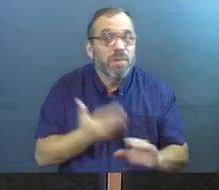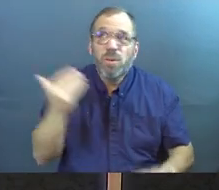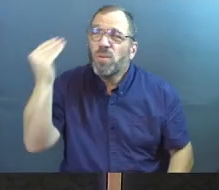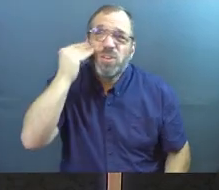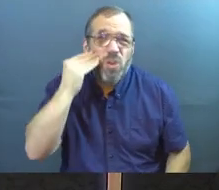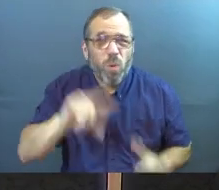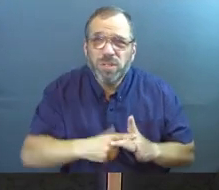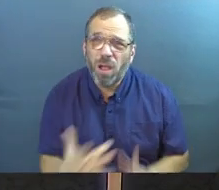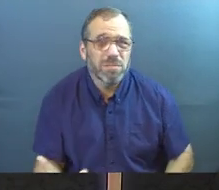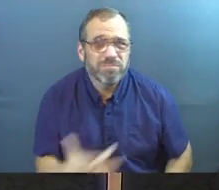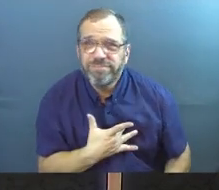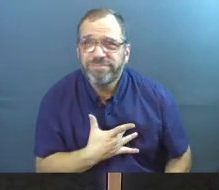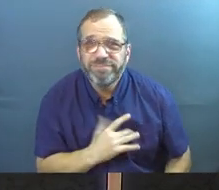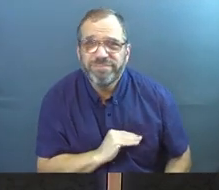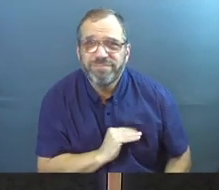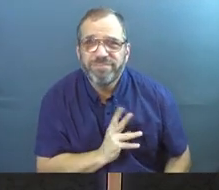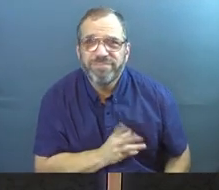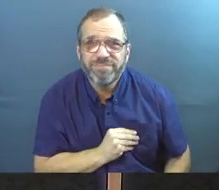you even know it's happening.